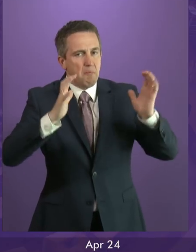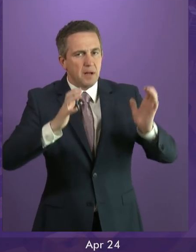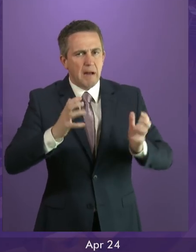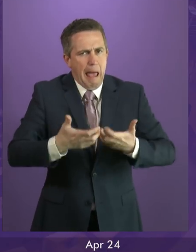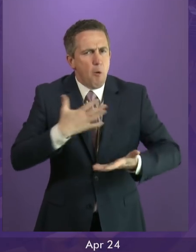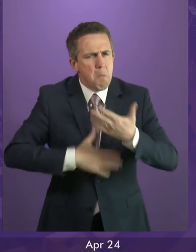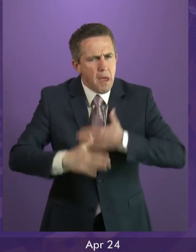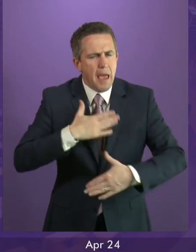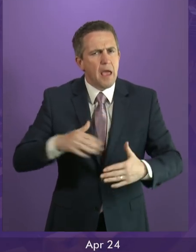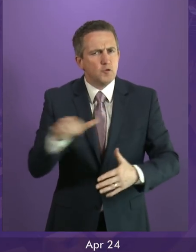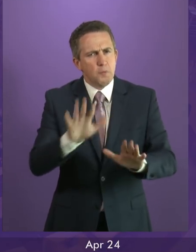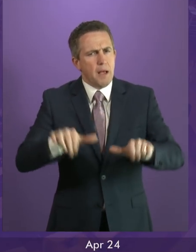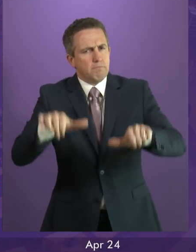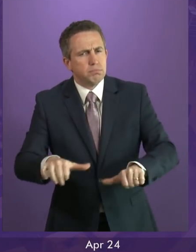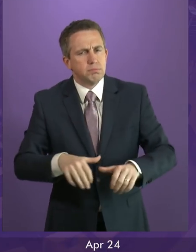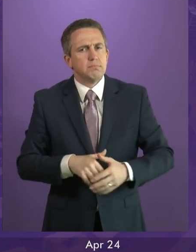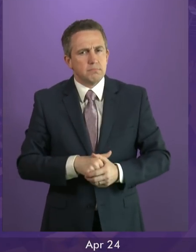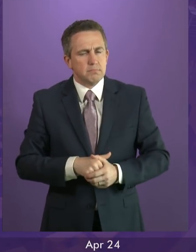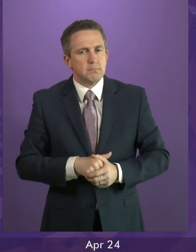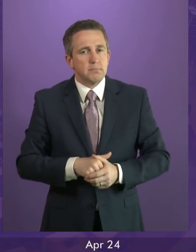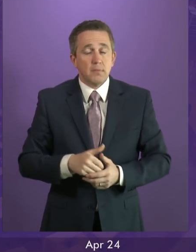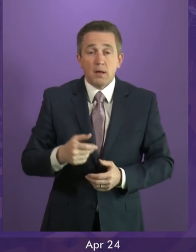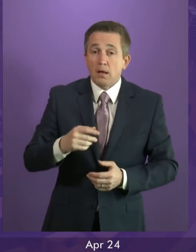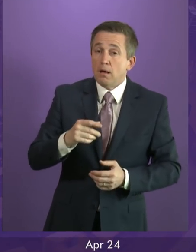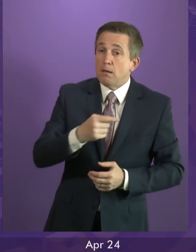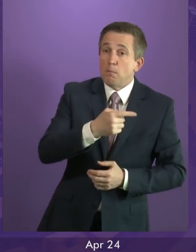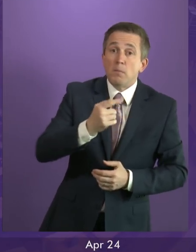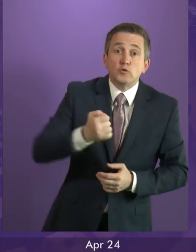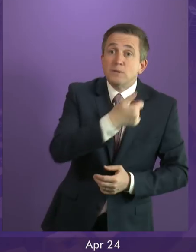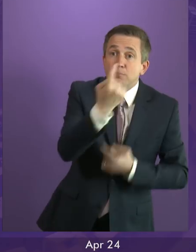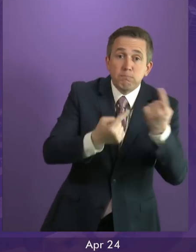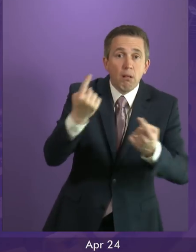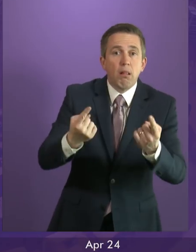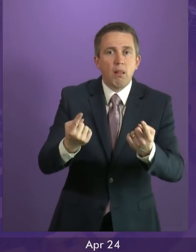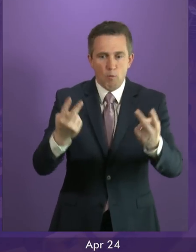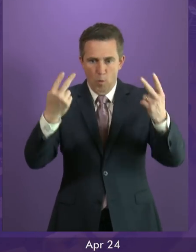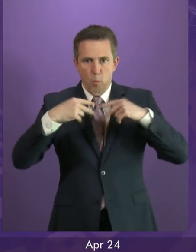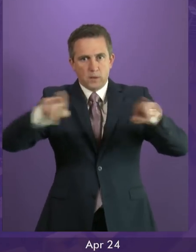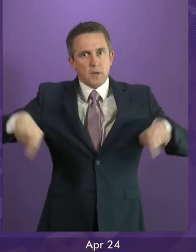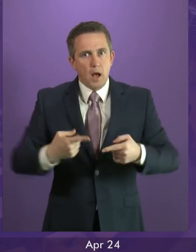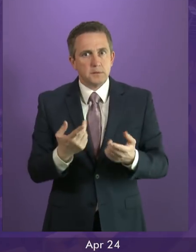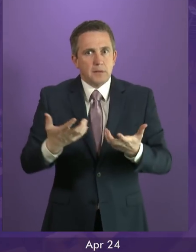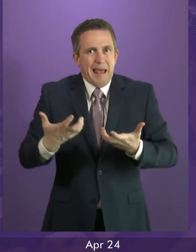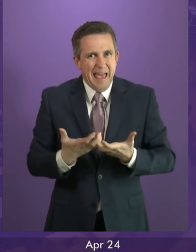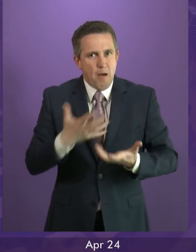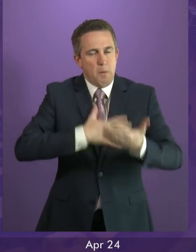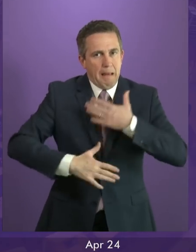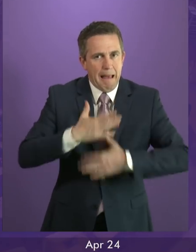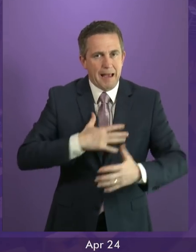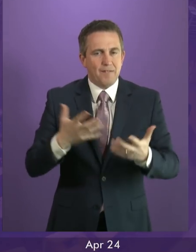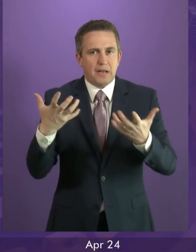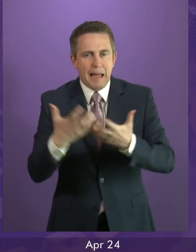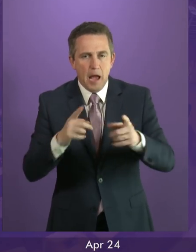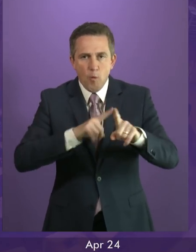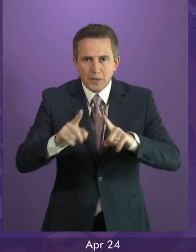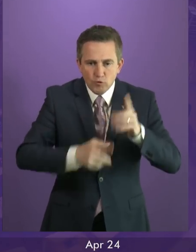inevitable, but our fellow citizens will judge us on how we lead debate on the best way forward and the efforts we make to